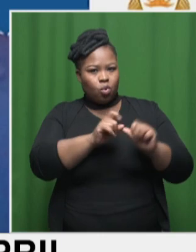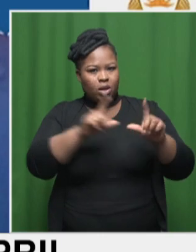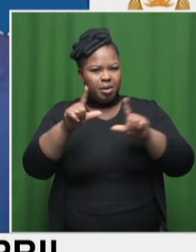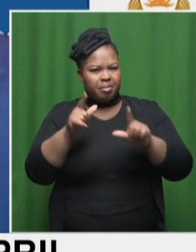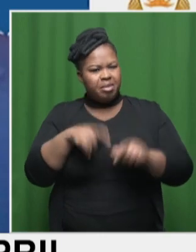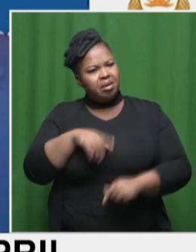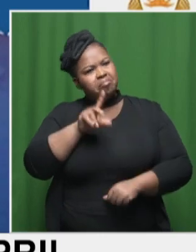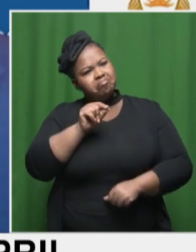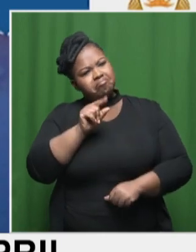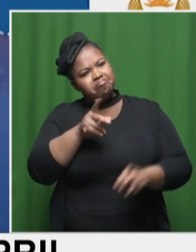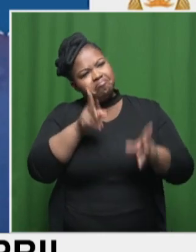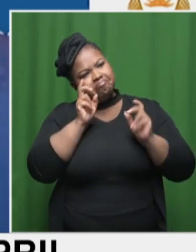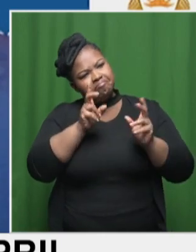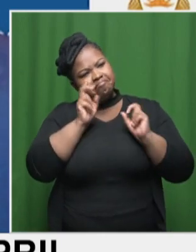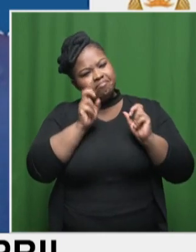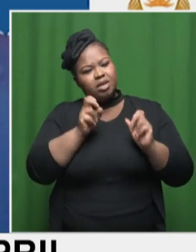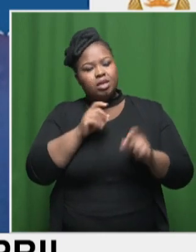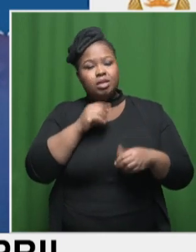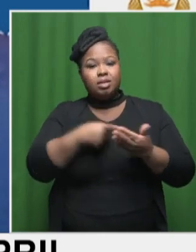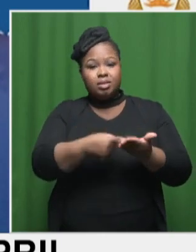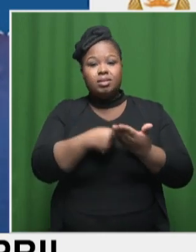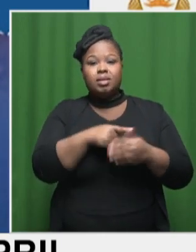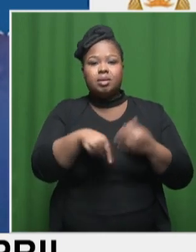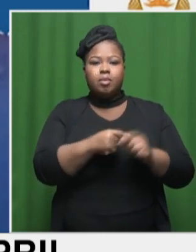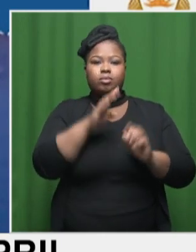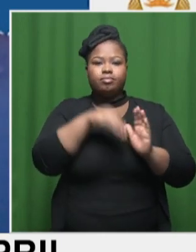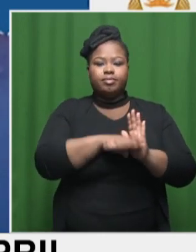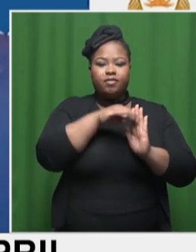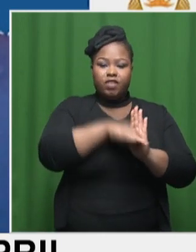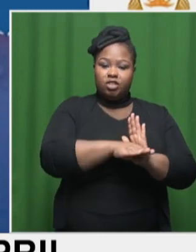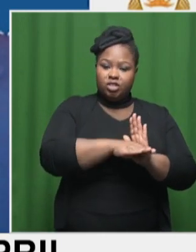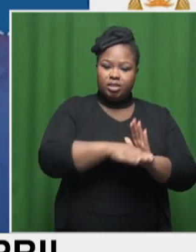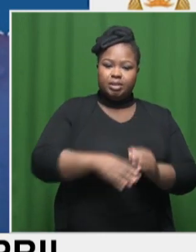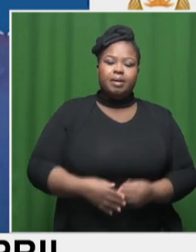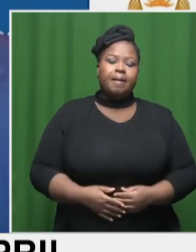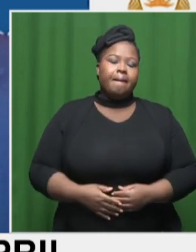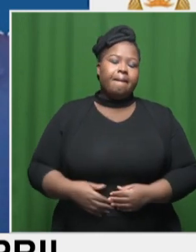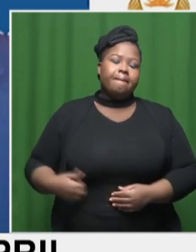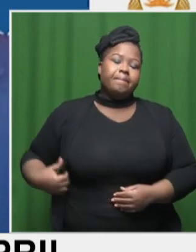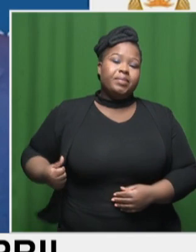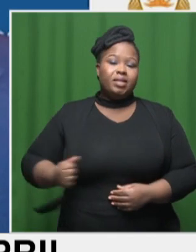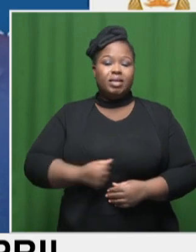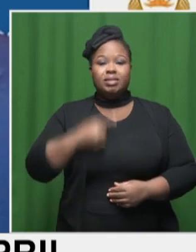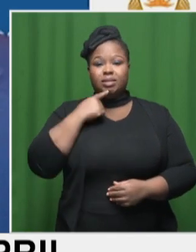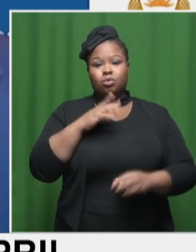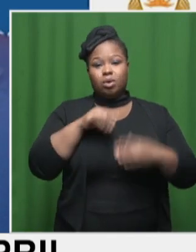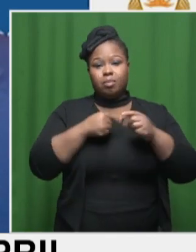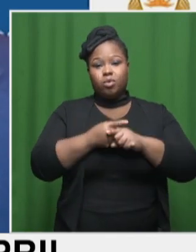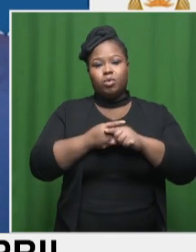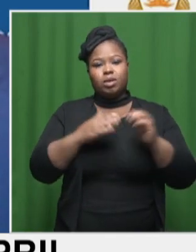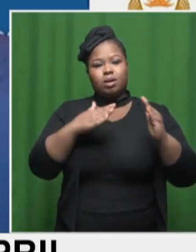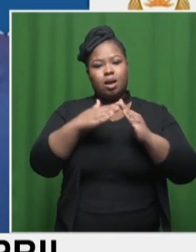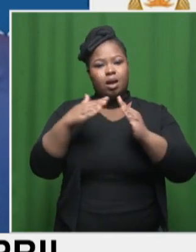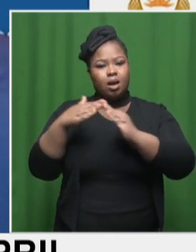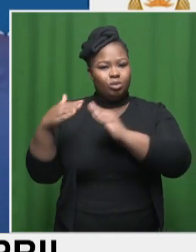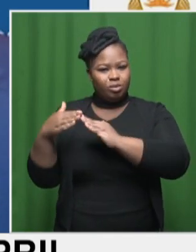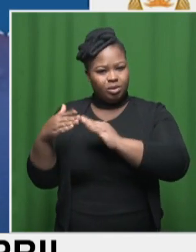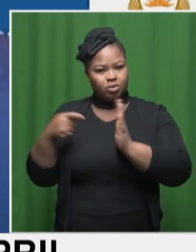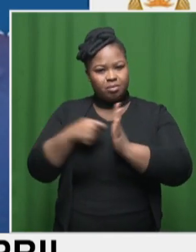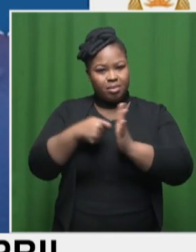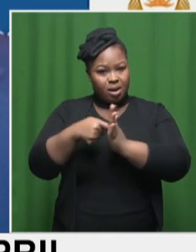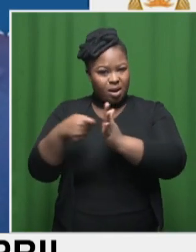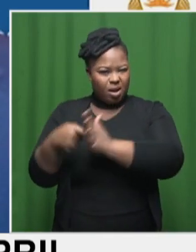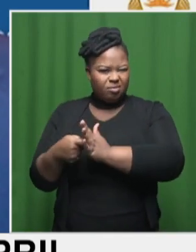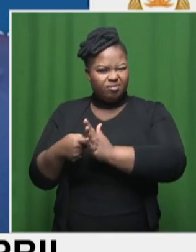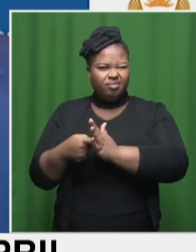Looking at, of course, inflation and talking about mortgages, especially. And then also just